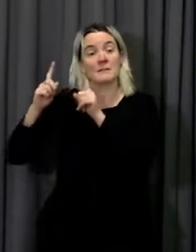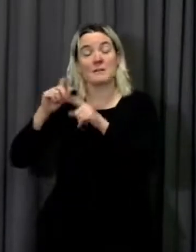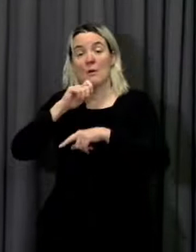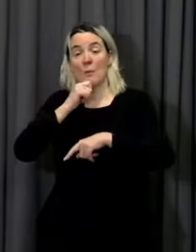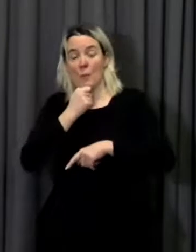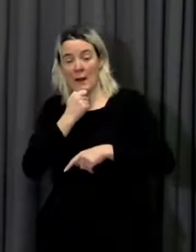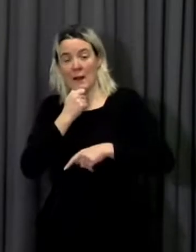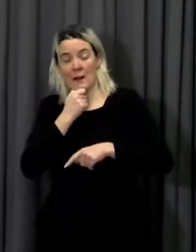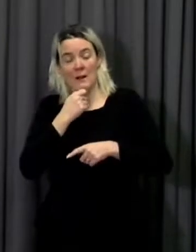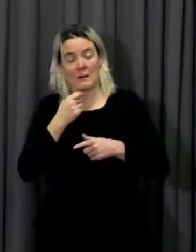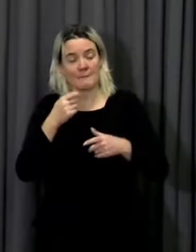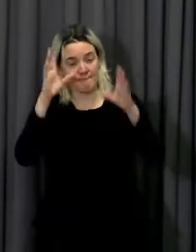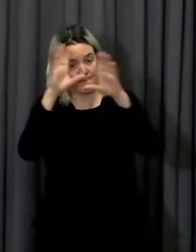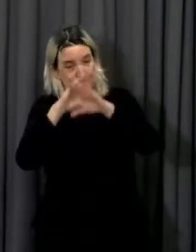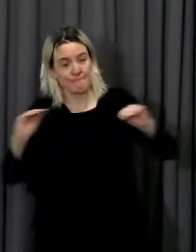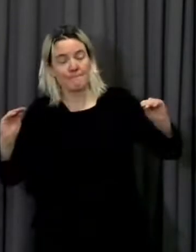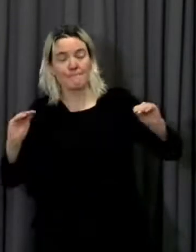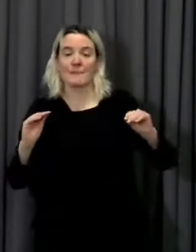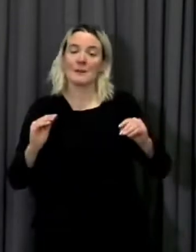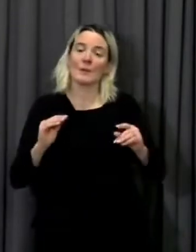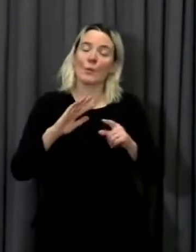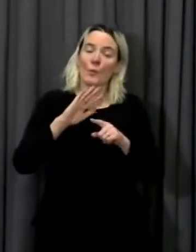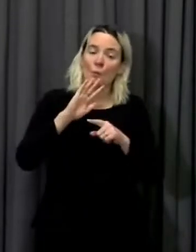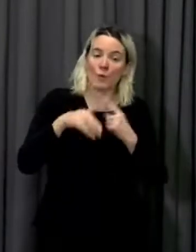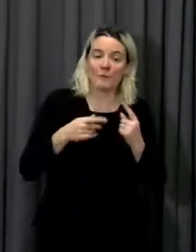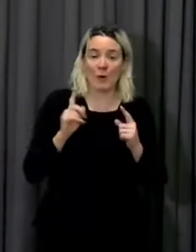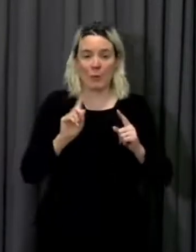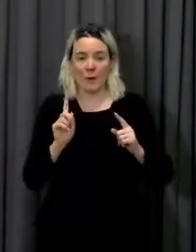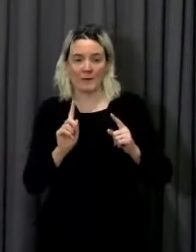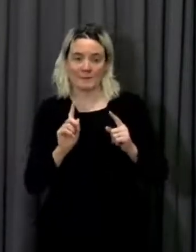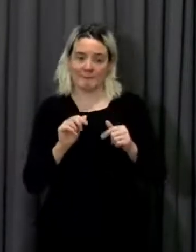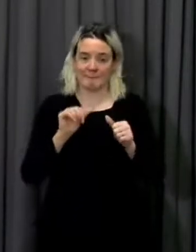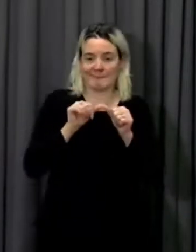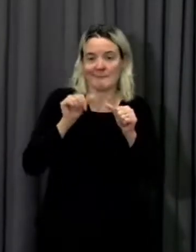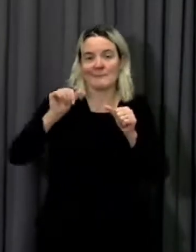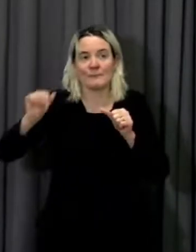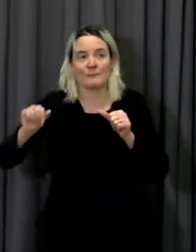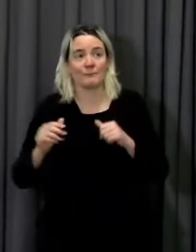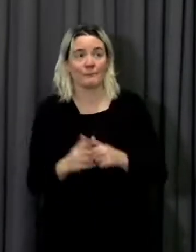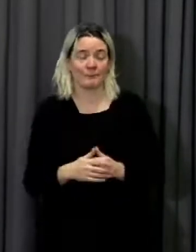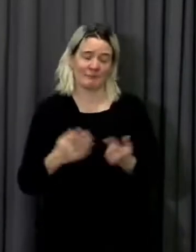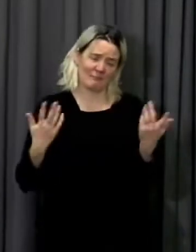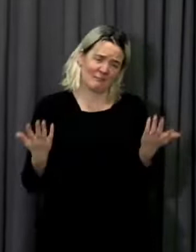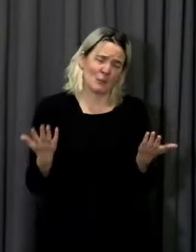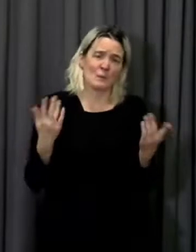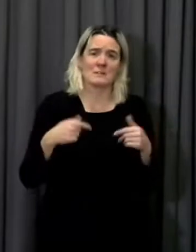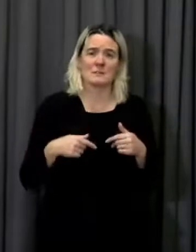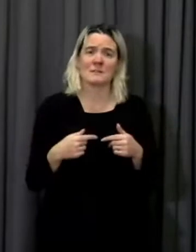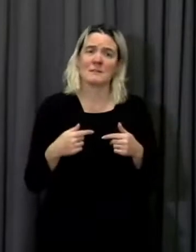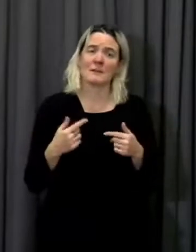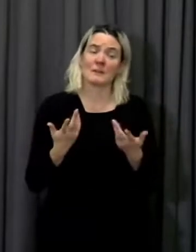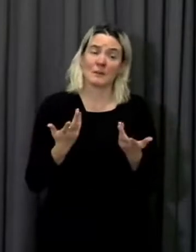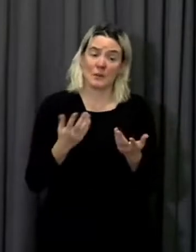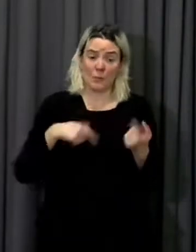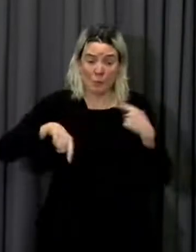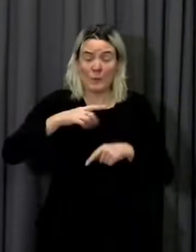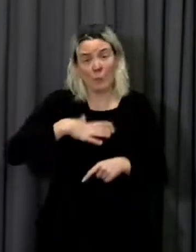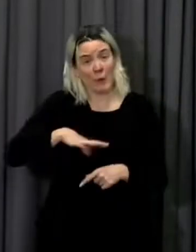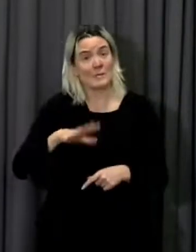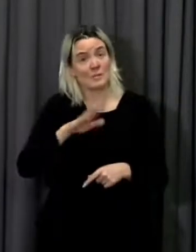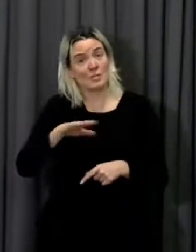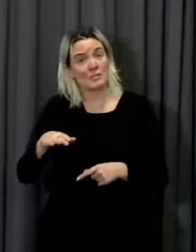beth fydd yn cael eu rhuddhau nesa. We, of course, are very anxious to get our children back to school.